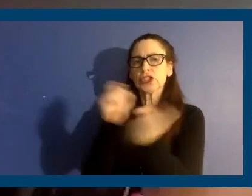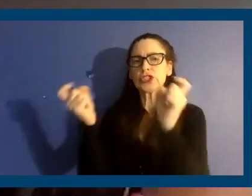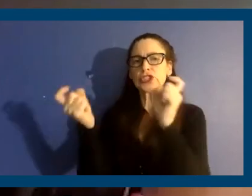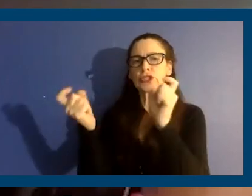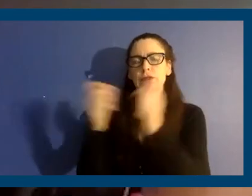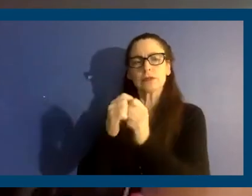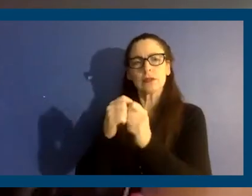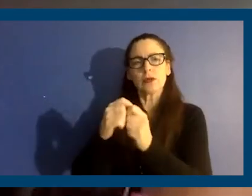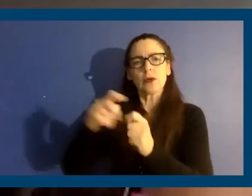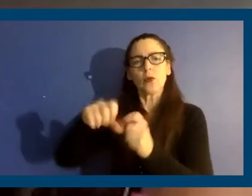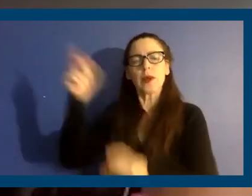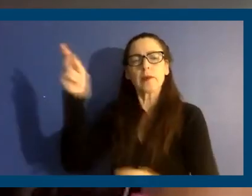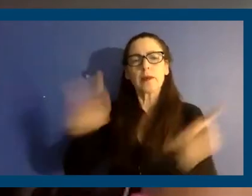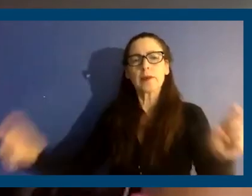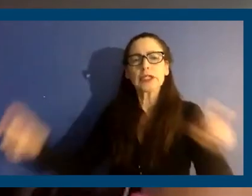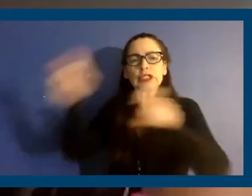address that issue?